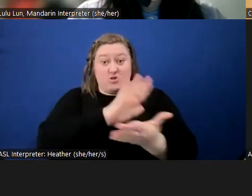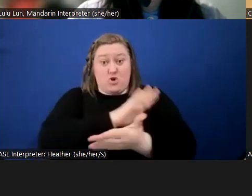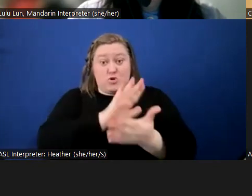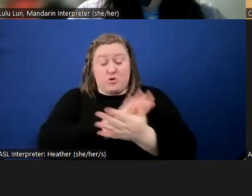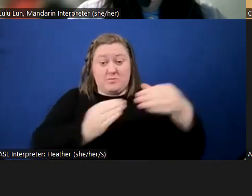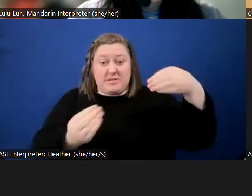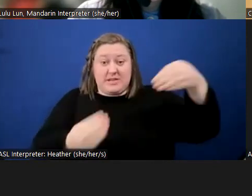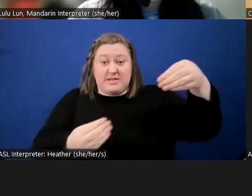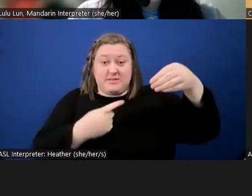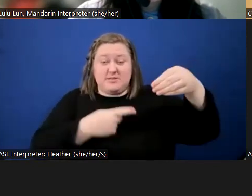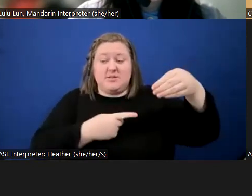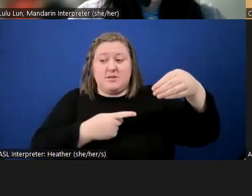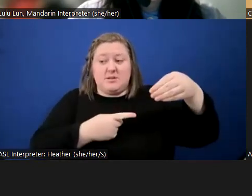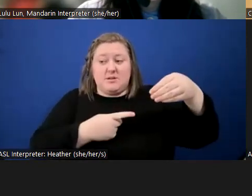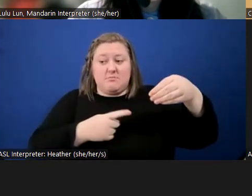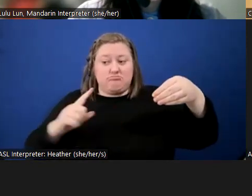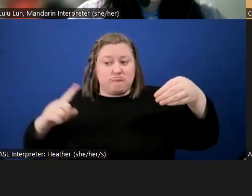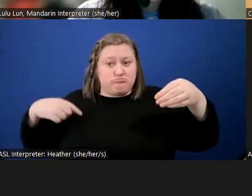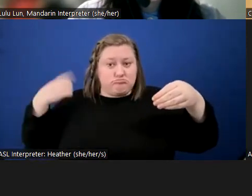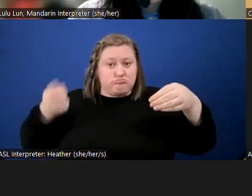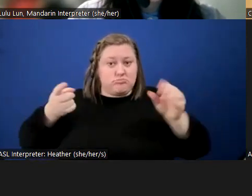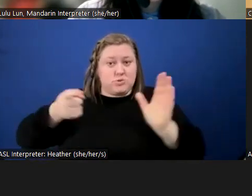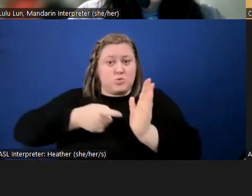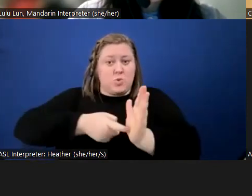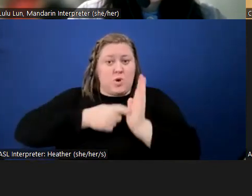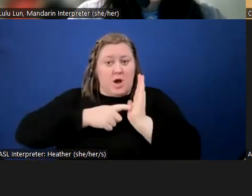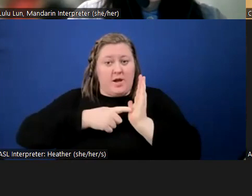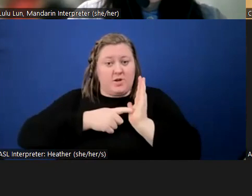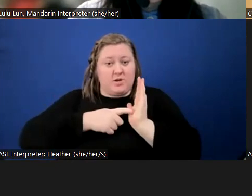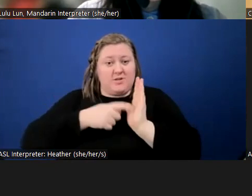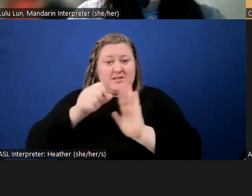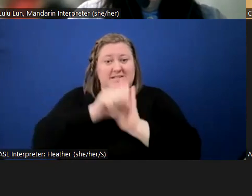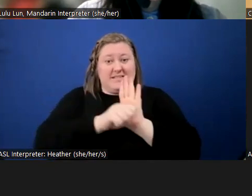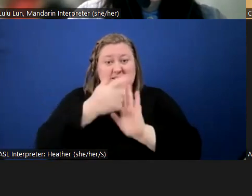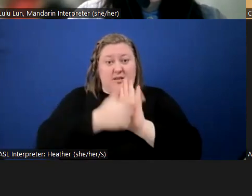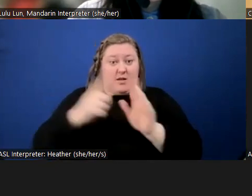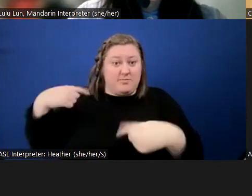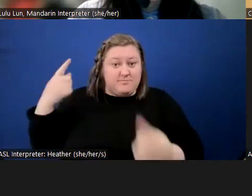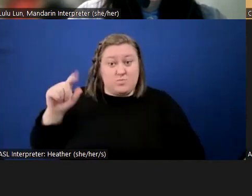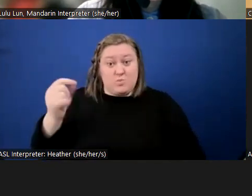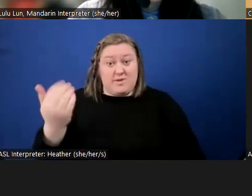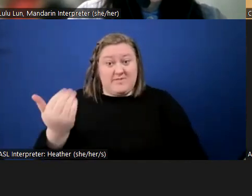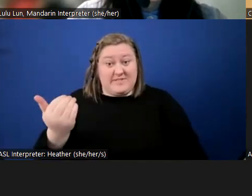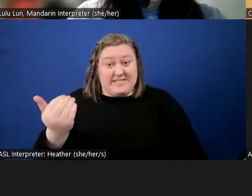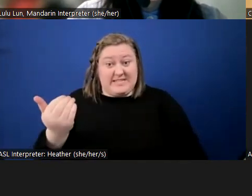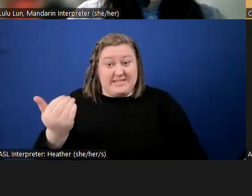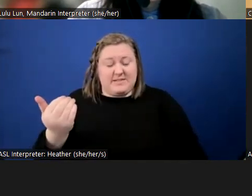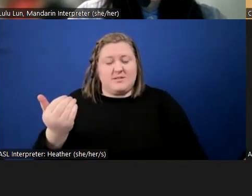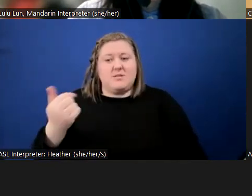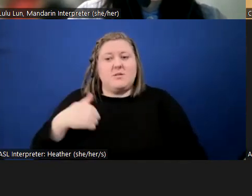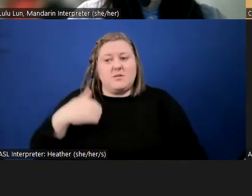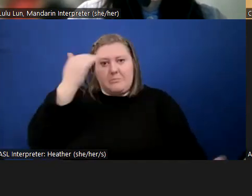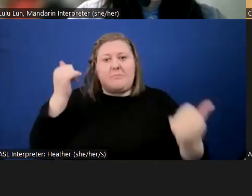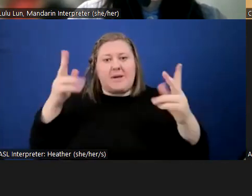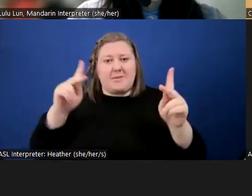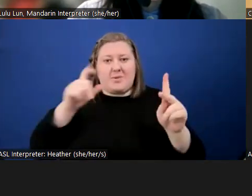required by state law since 2015, and I know that several people whose faces